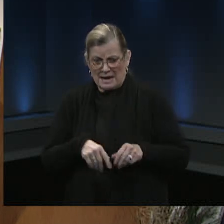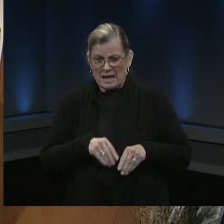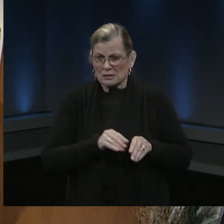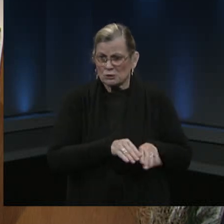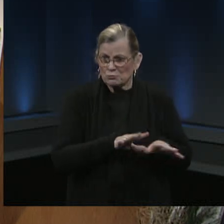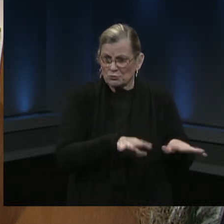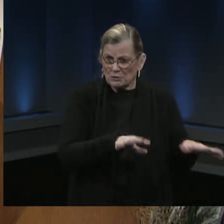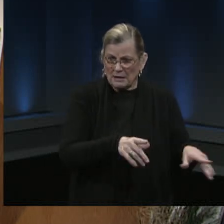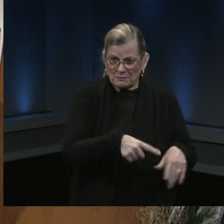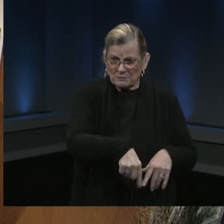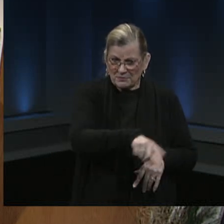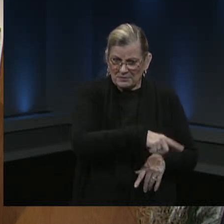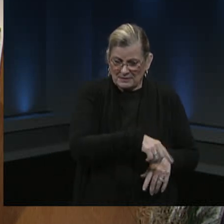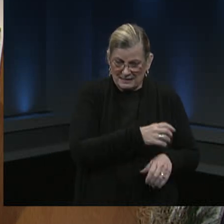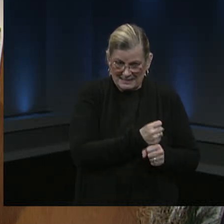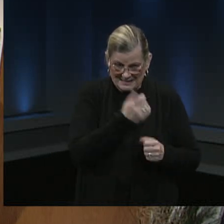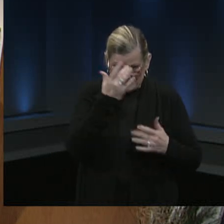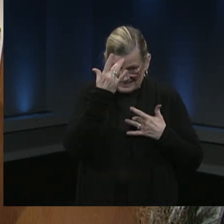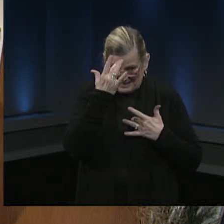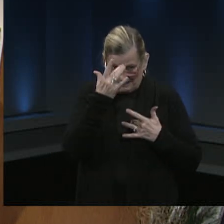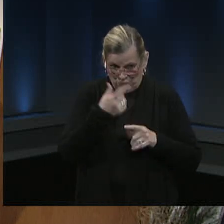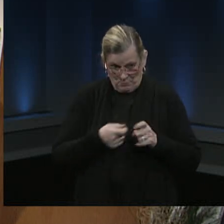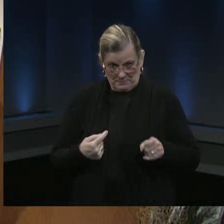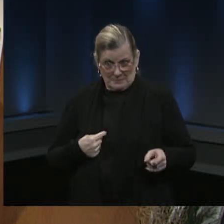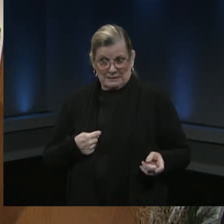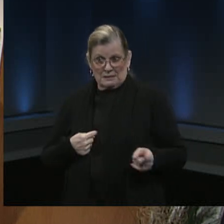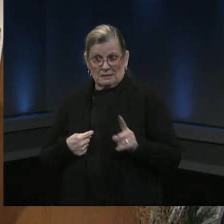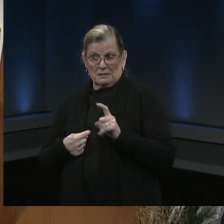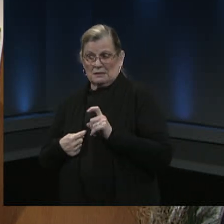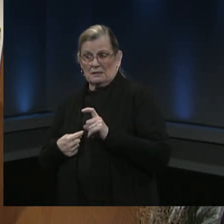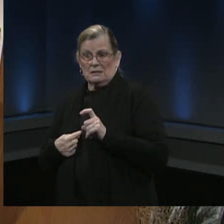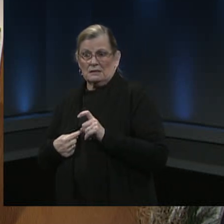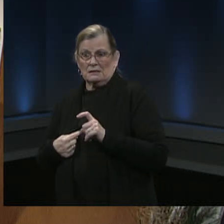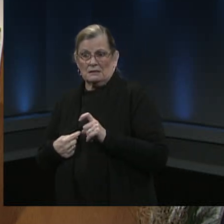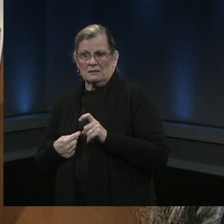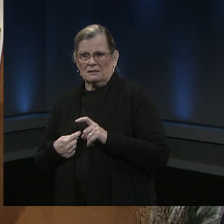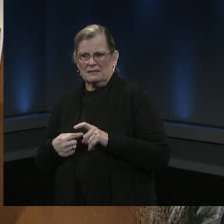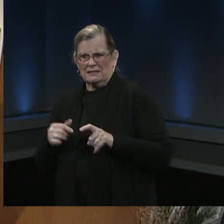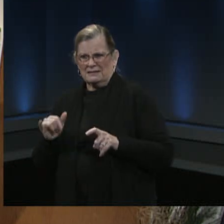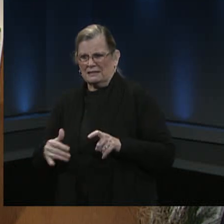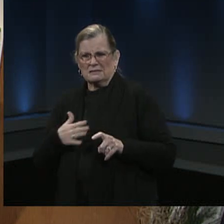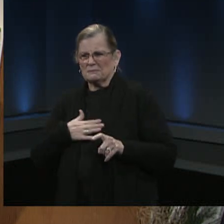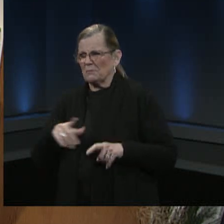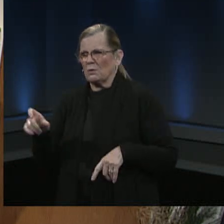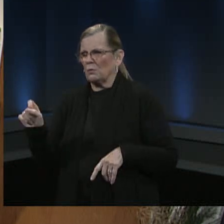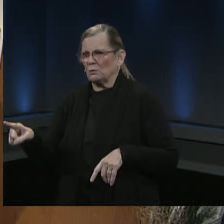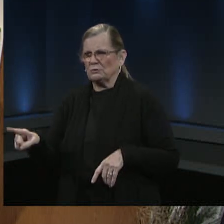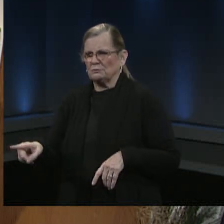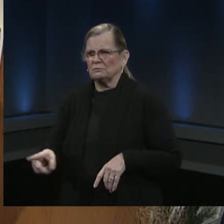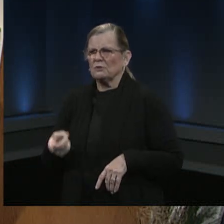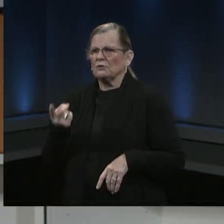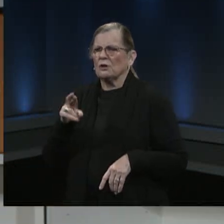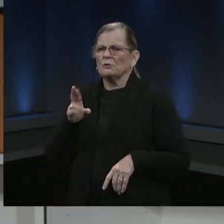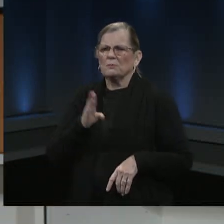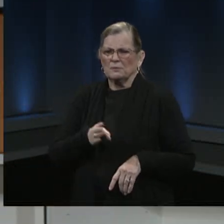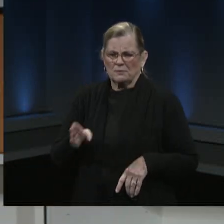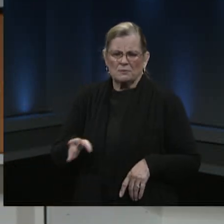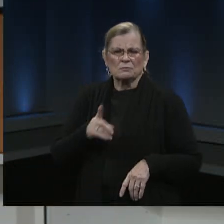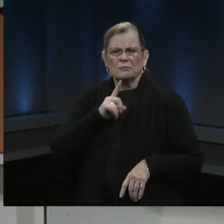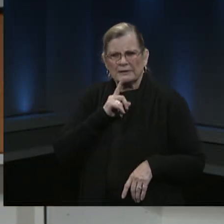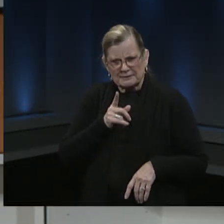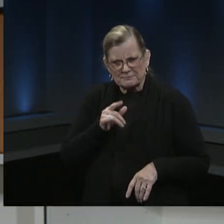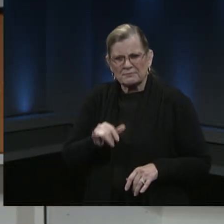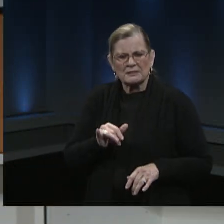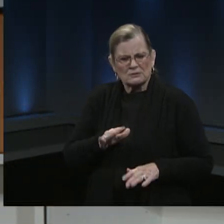or not? That was my question. Well, thank you, caller. And you know, one of the questions really that we see our